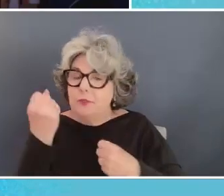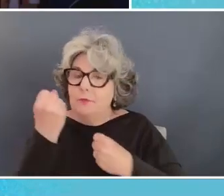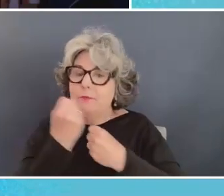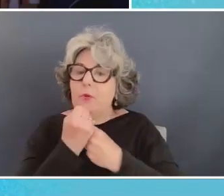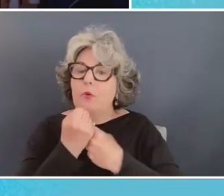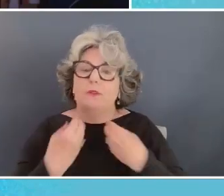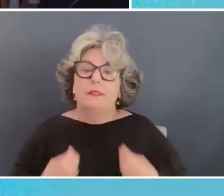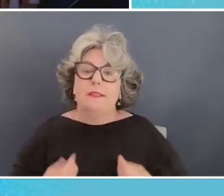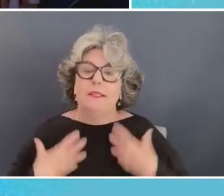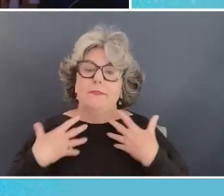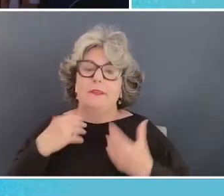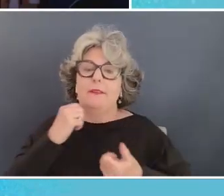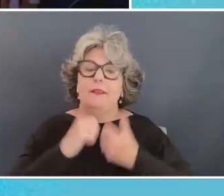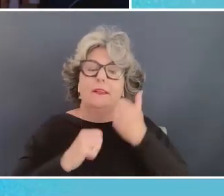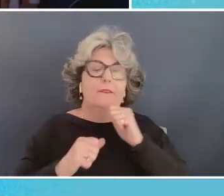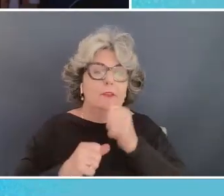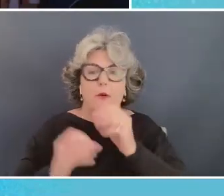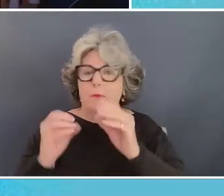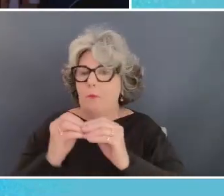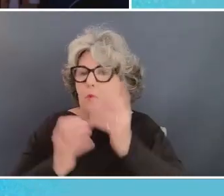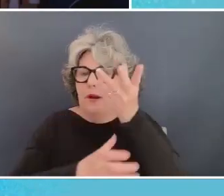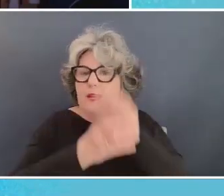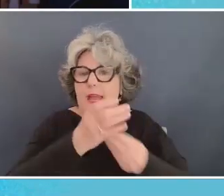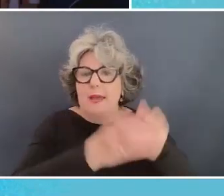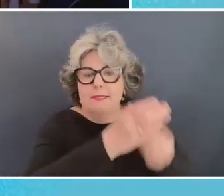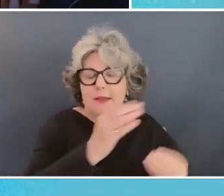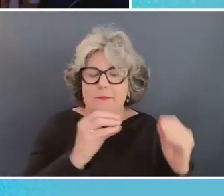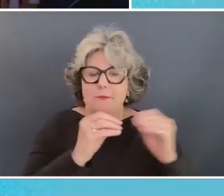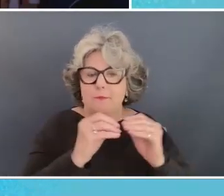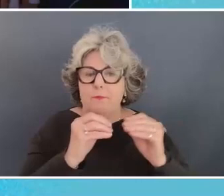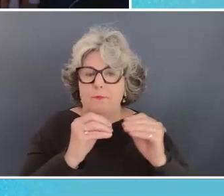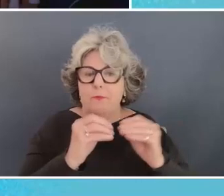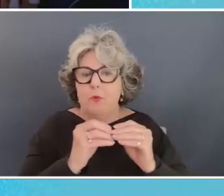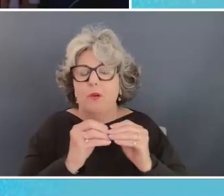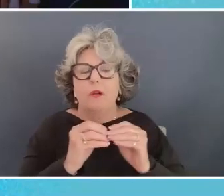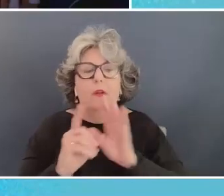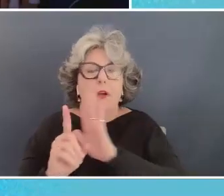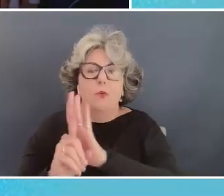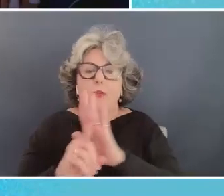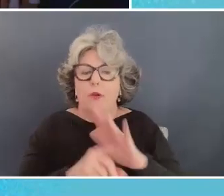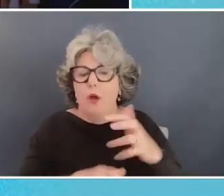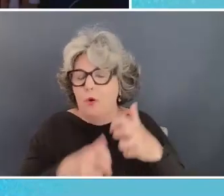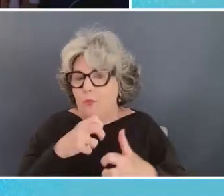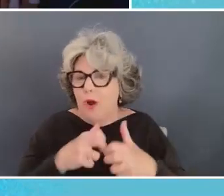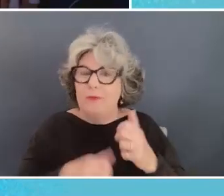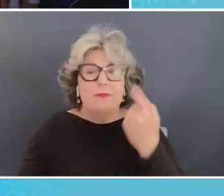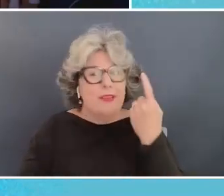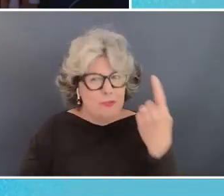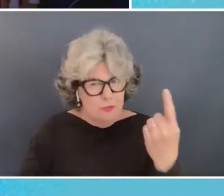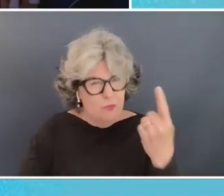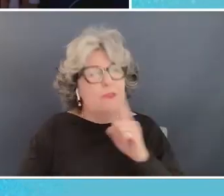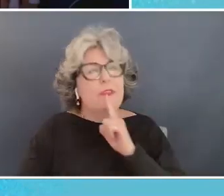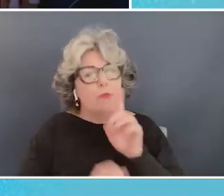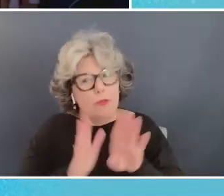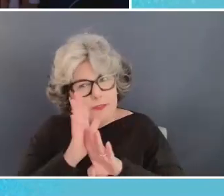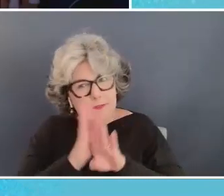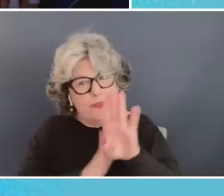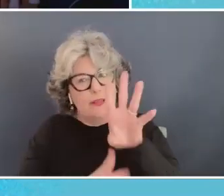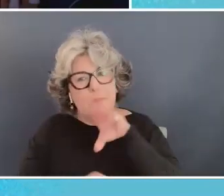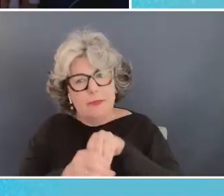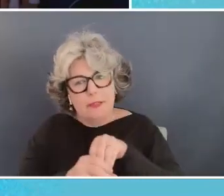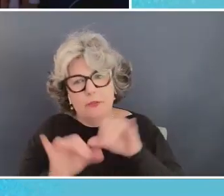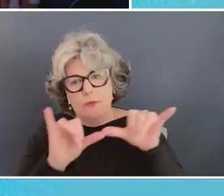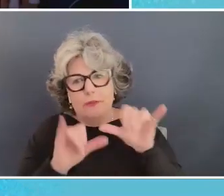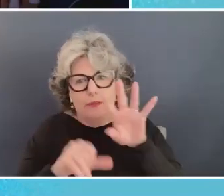otherwise you're just widening gaps that will create uh it their own problems so that is one really building that into metrics